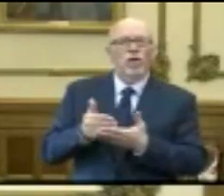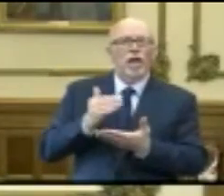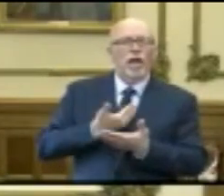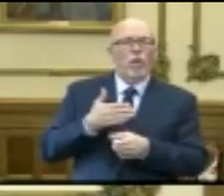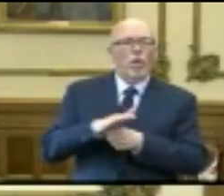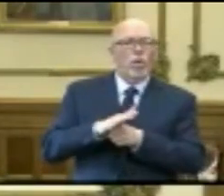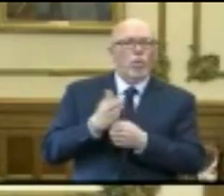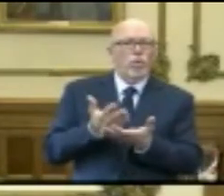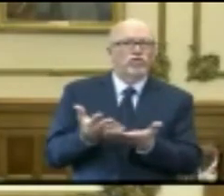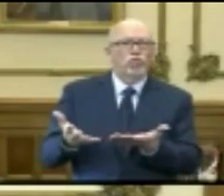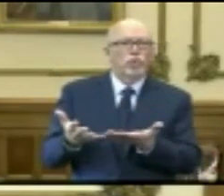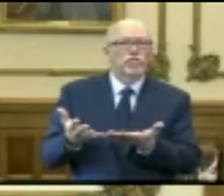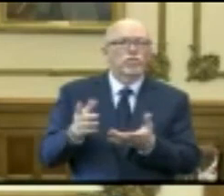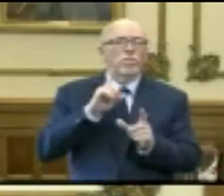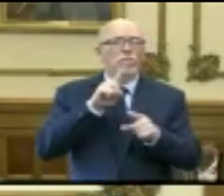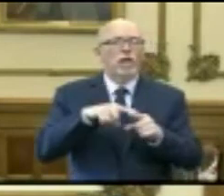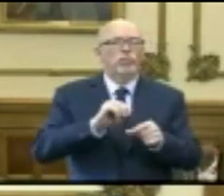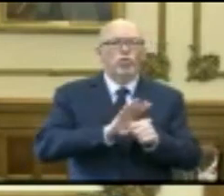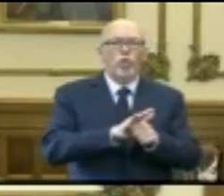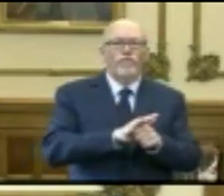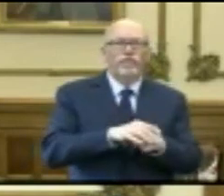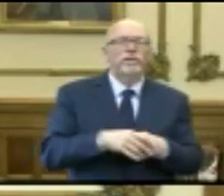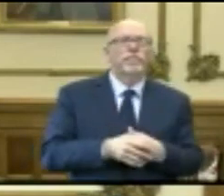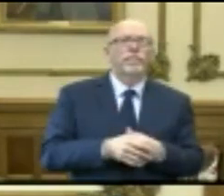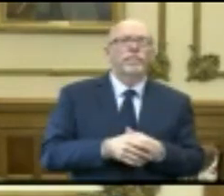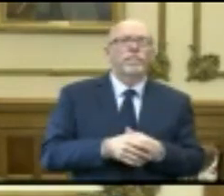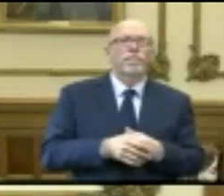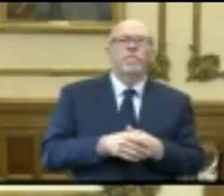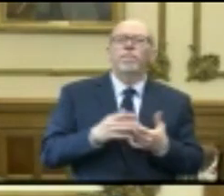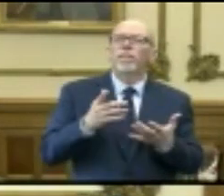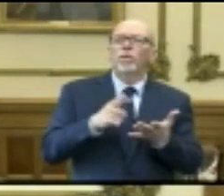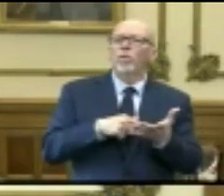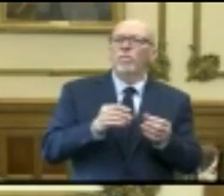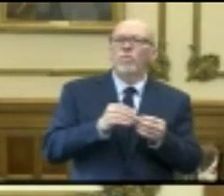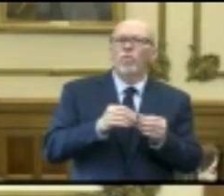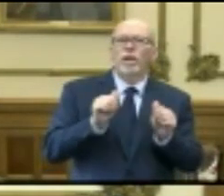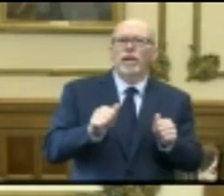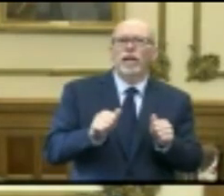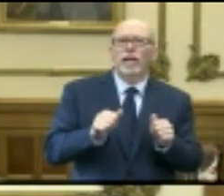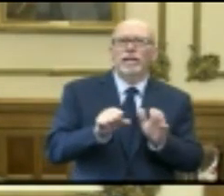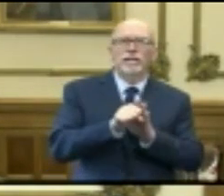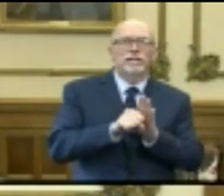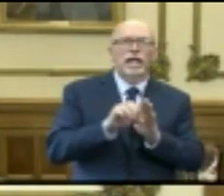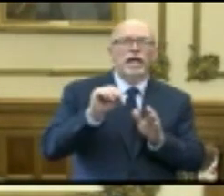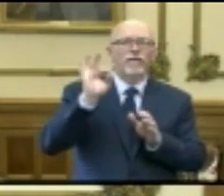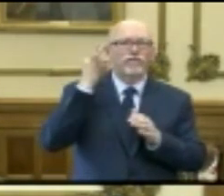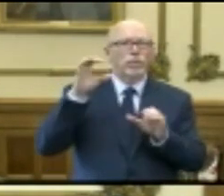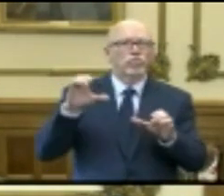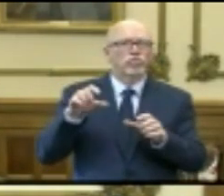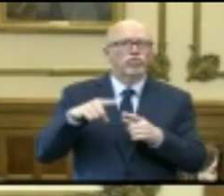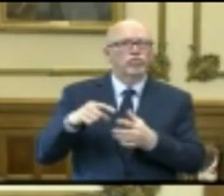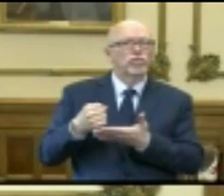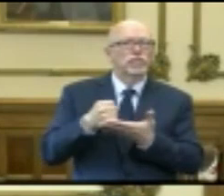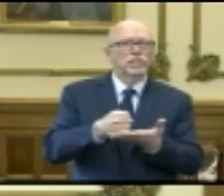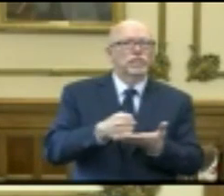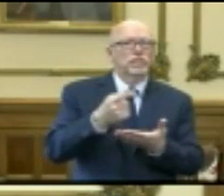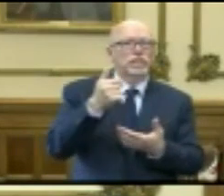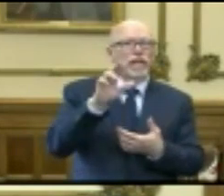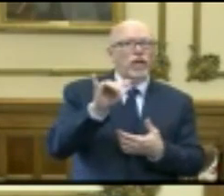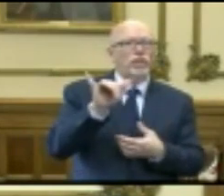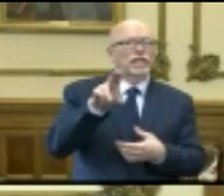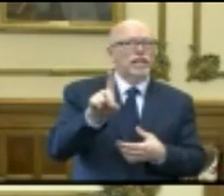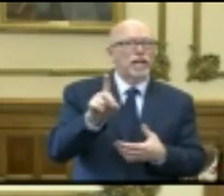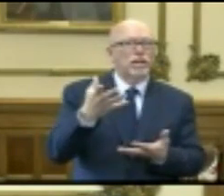resources in responding to COVID-19. What more can the state and federal government do to assist Gary,